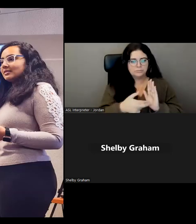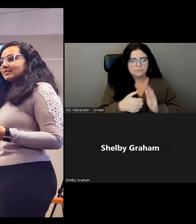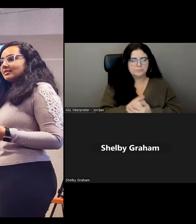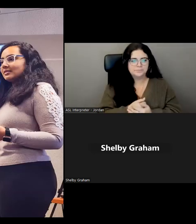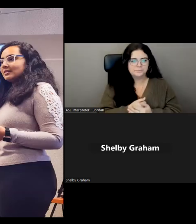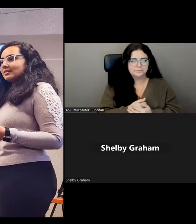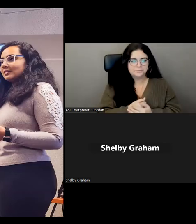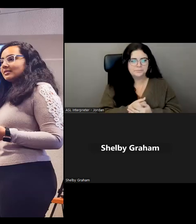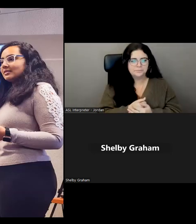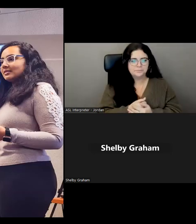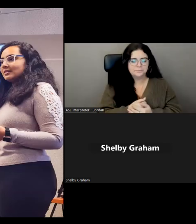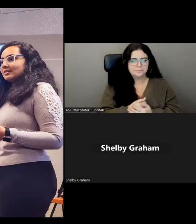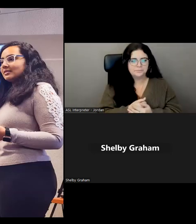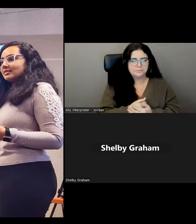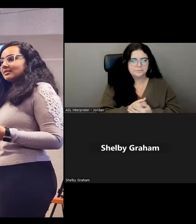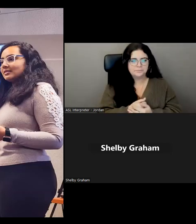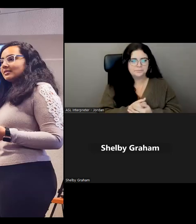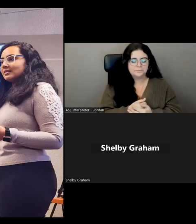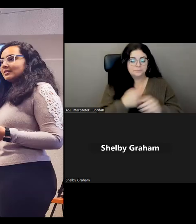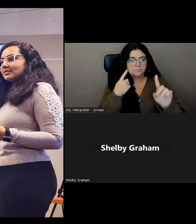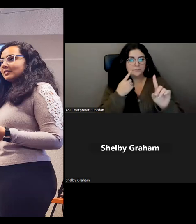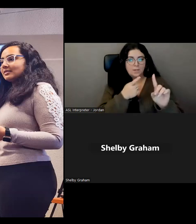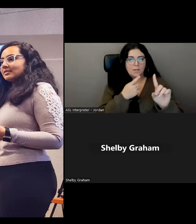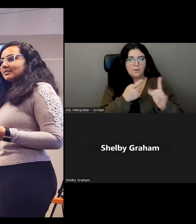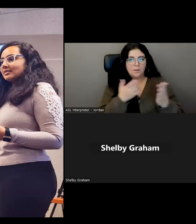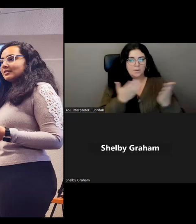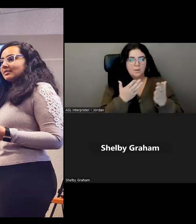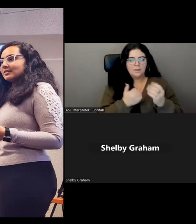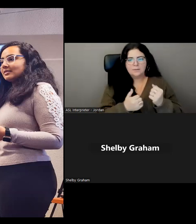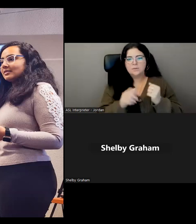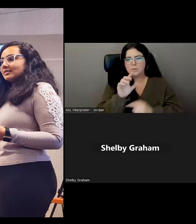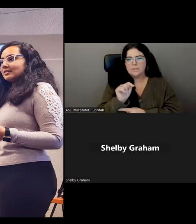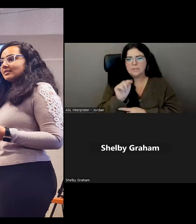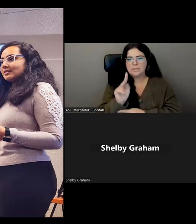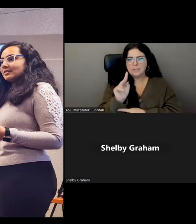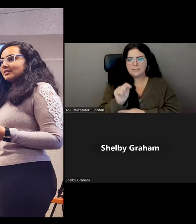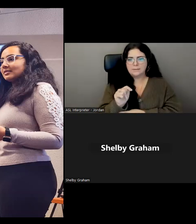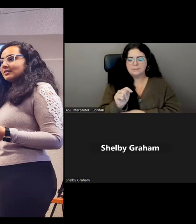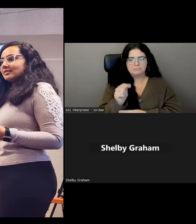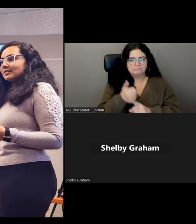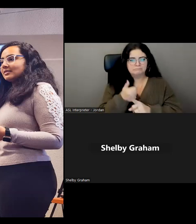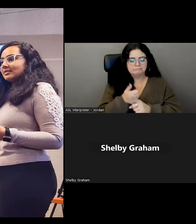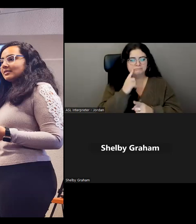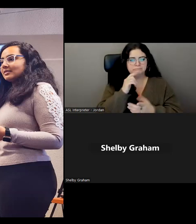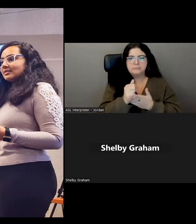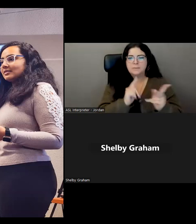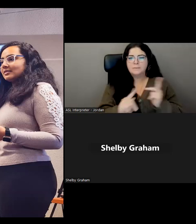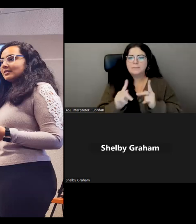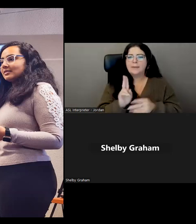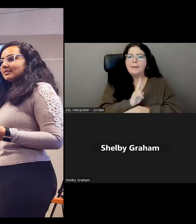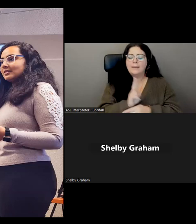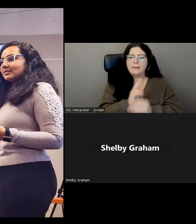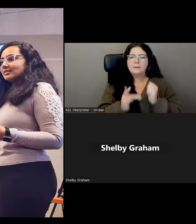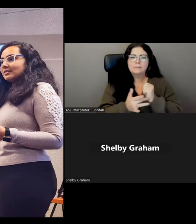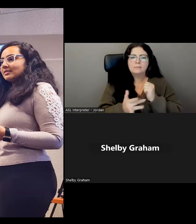And like I was saying, our goal is to help with TechnoTutors itself, our goal is to help individuals learn how to use technology